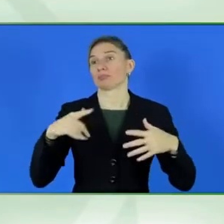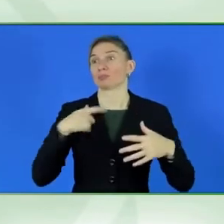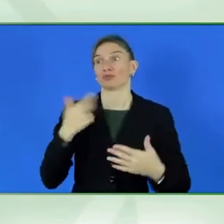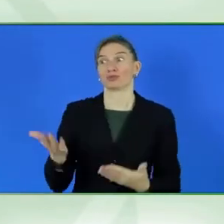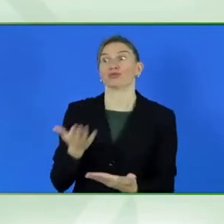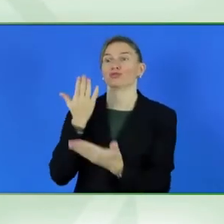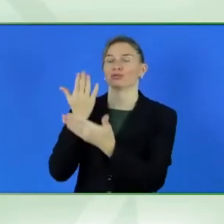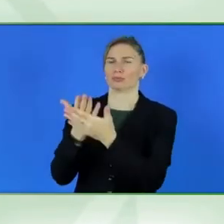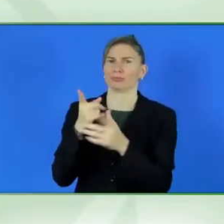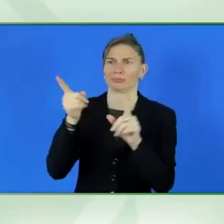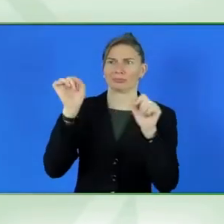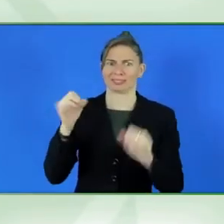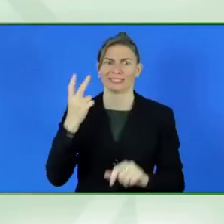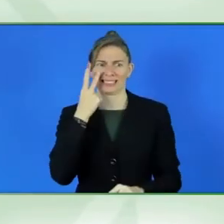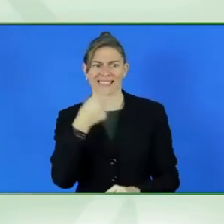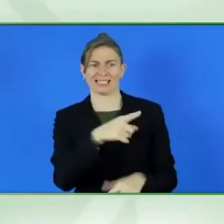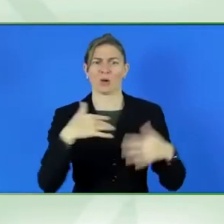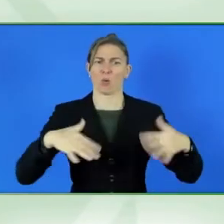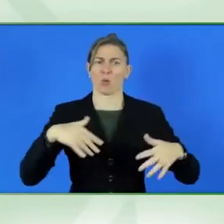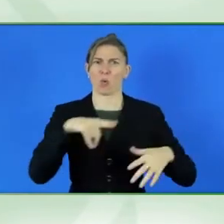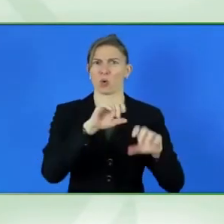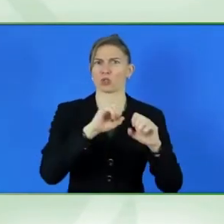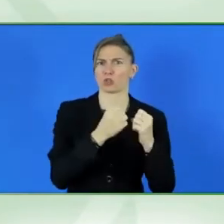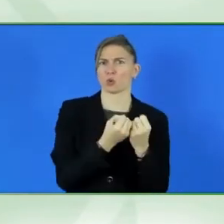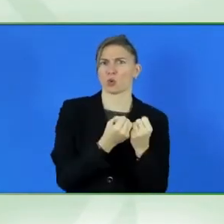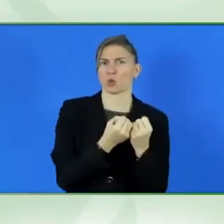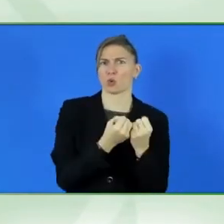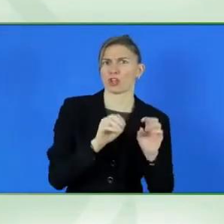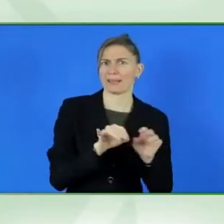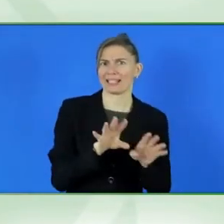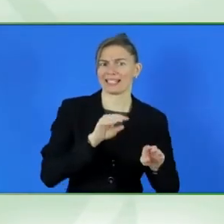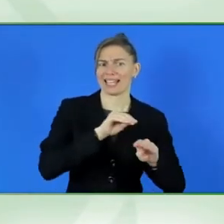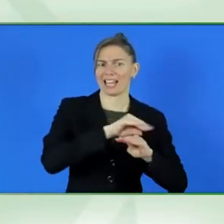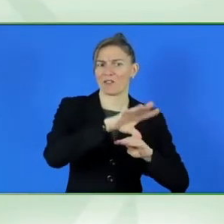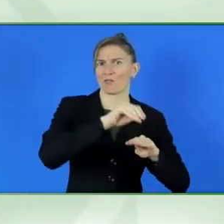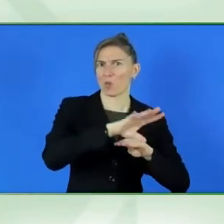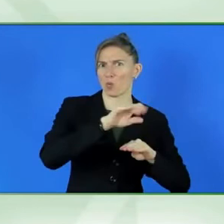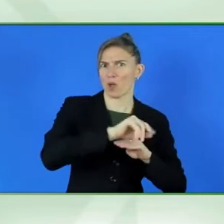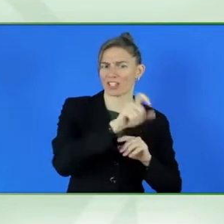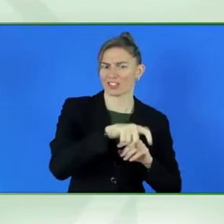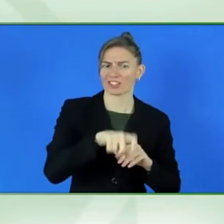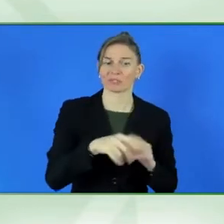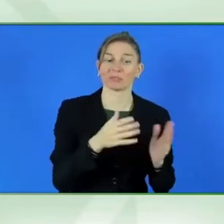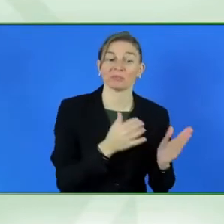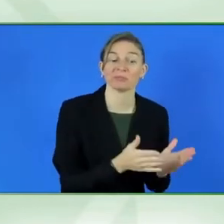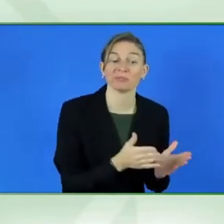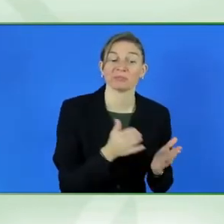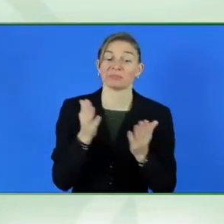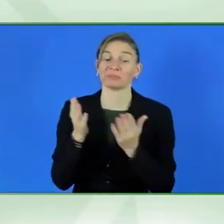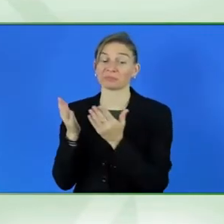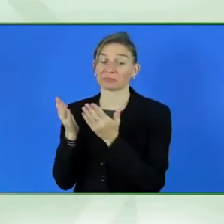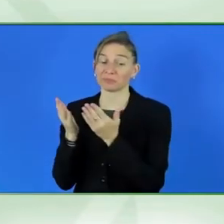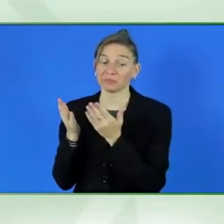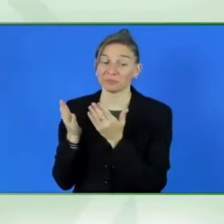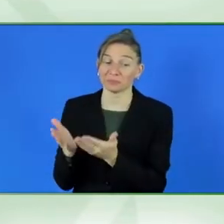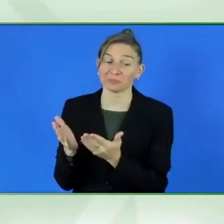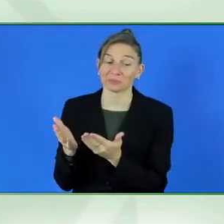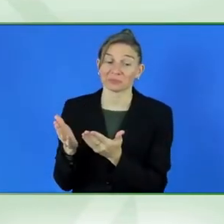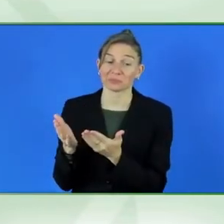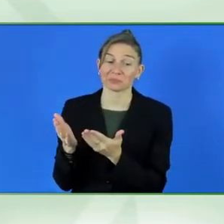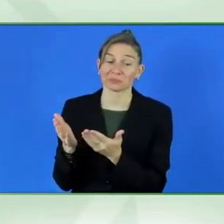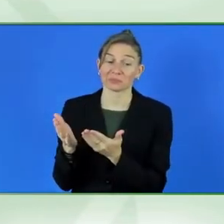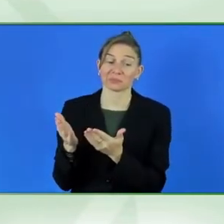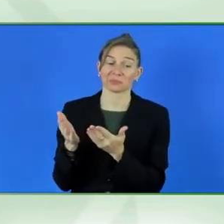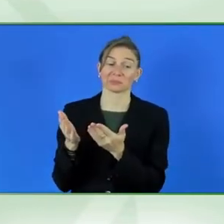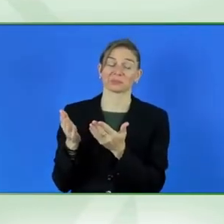a social media influencer. Excellent. Fatwa, if you could share what needs to happen in the UAE, in the Middle East, where you're leading the